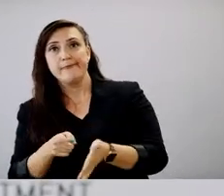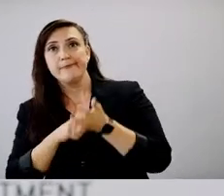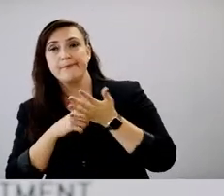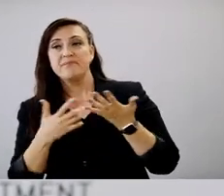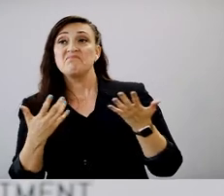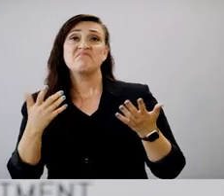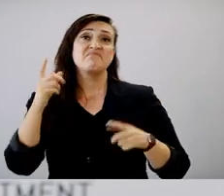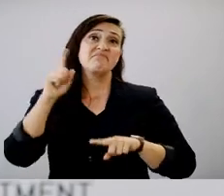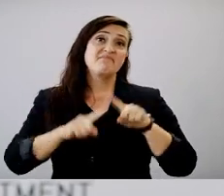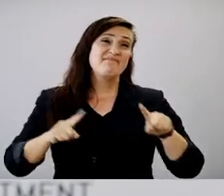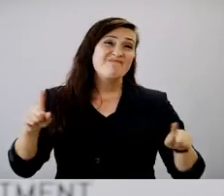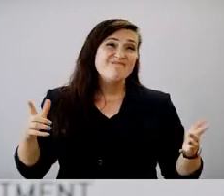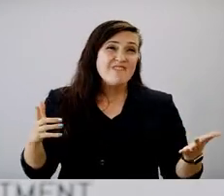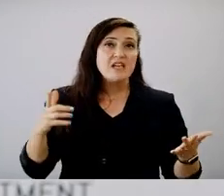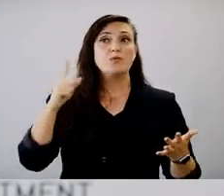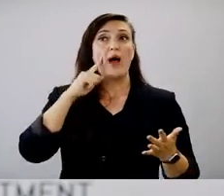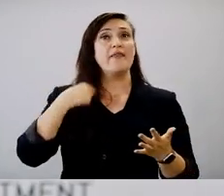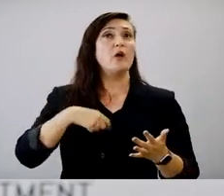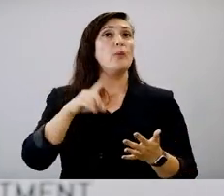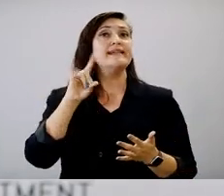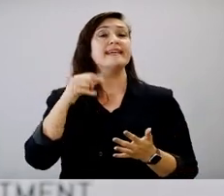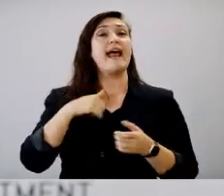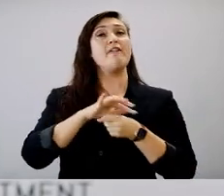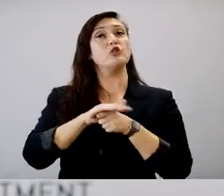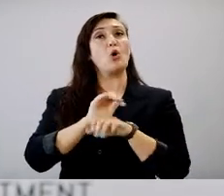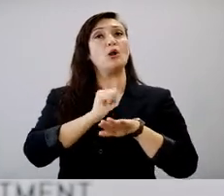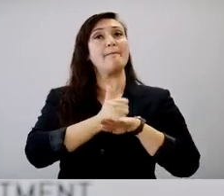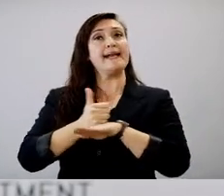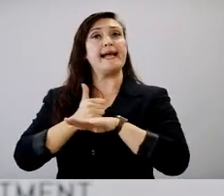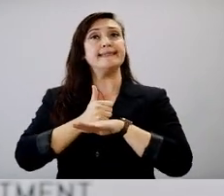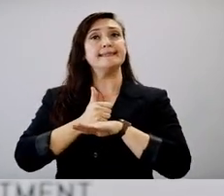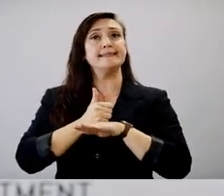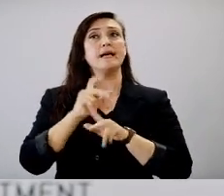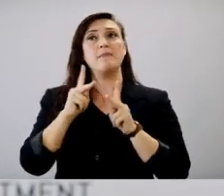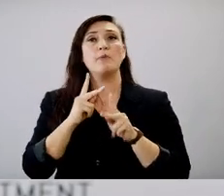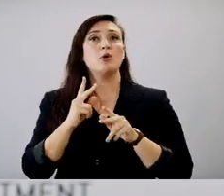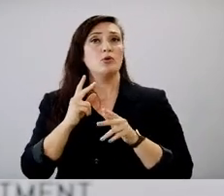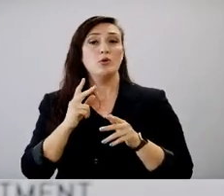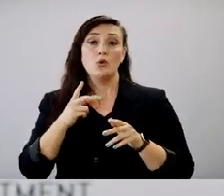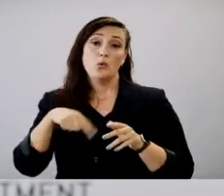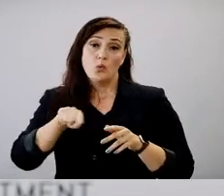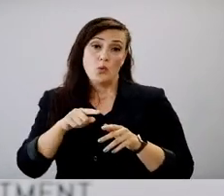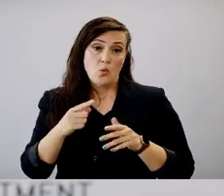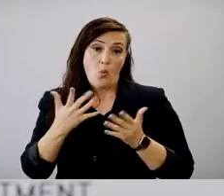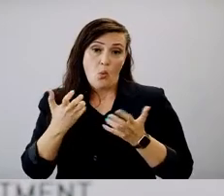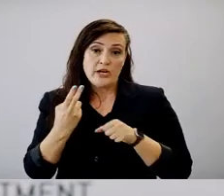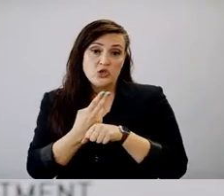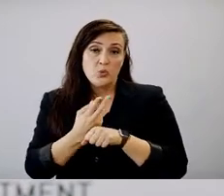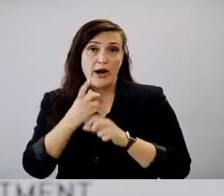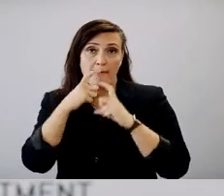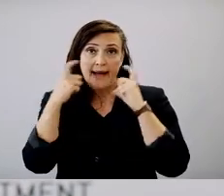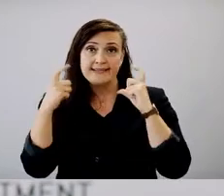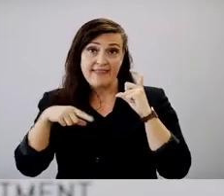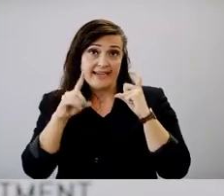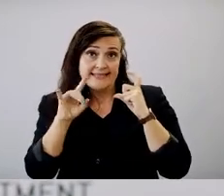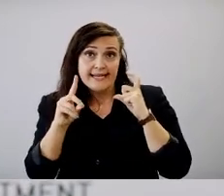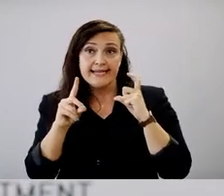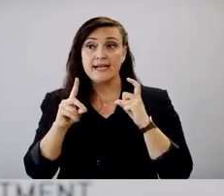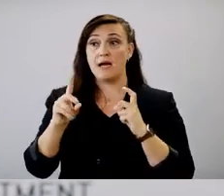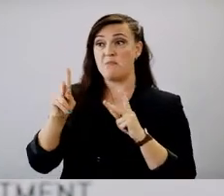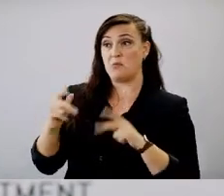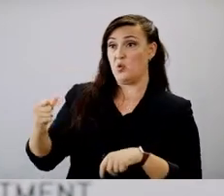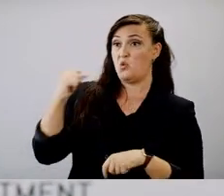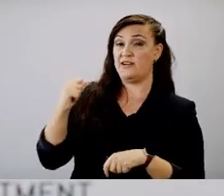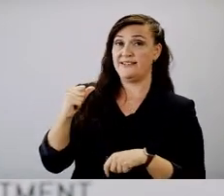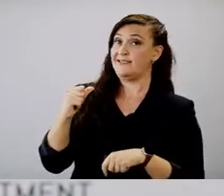we, we did have local mandates here. The people that were going to wear masks wore masks and the people that weren't